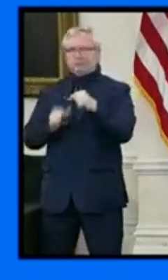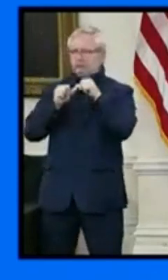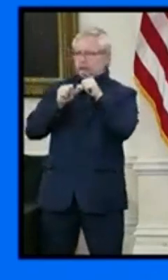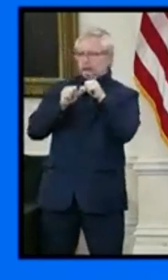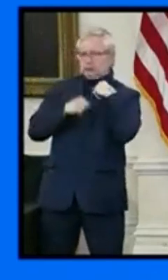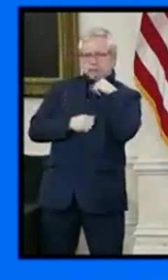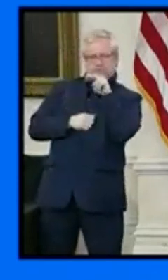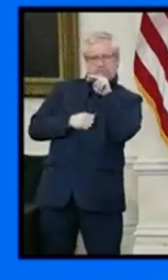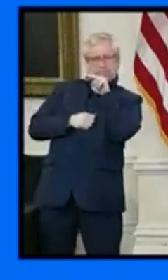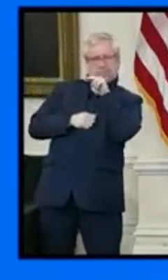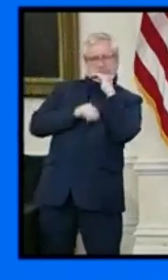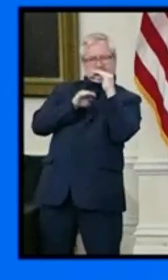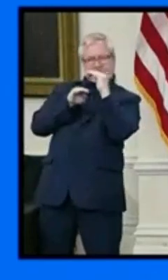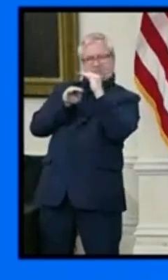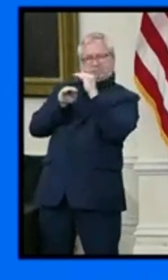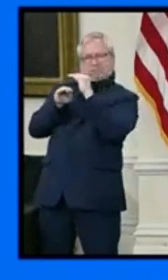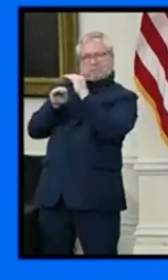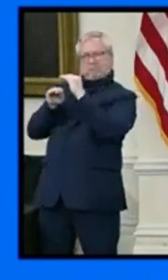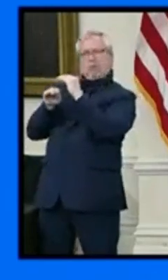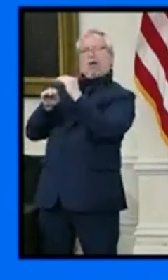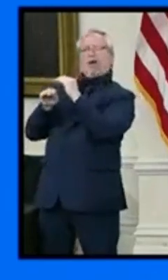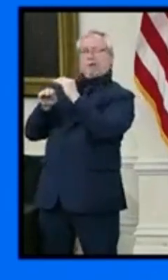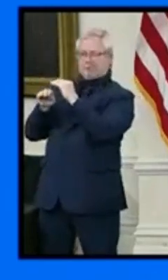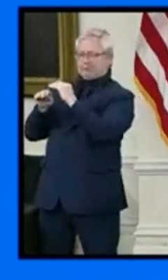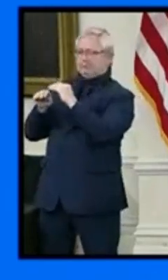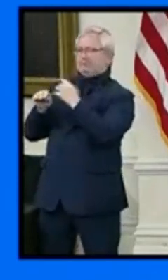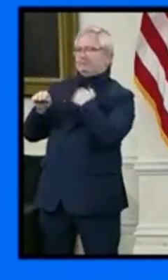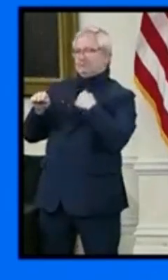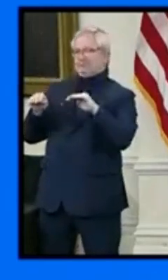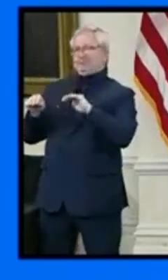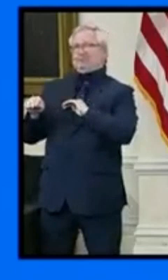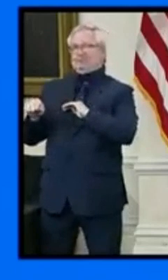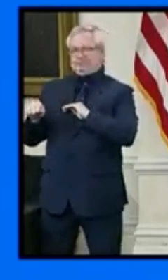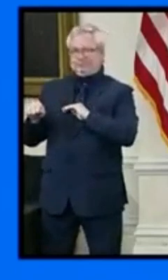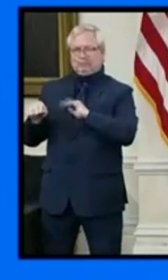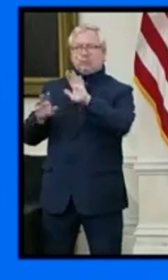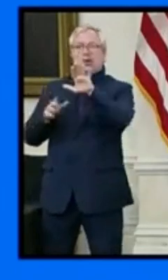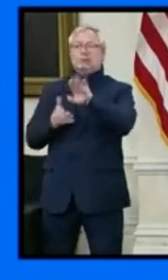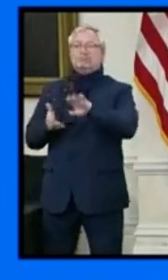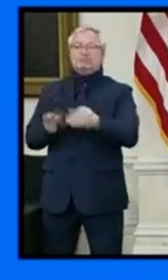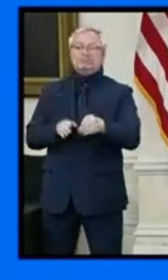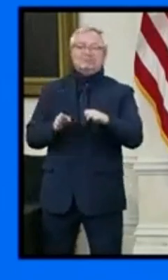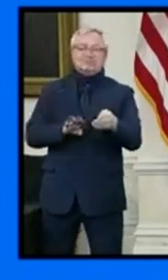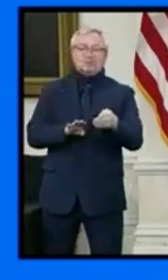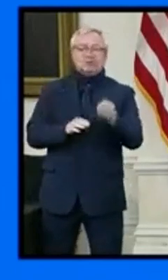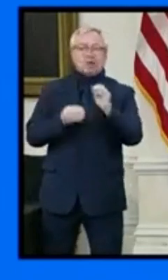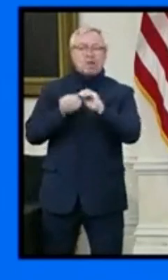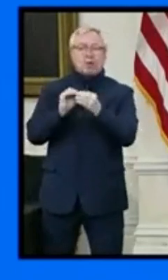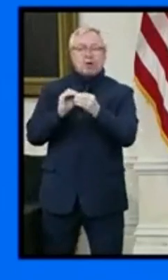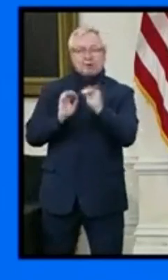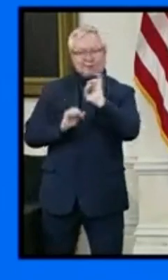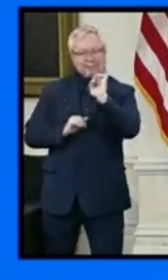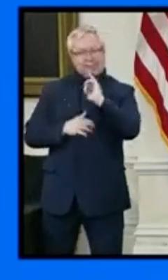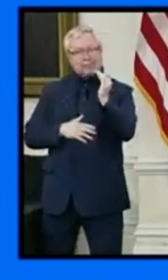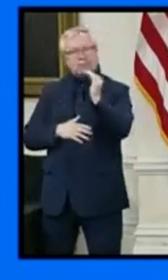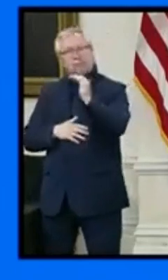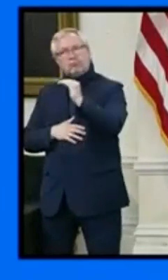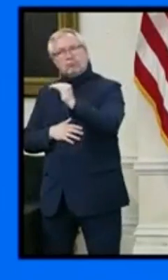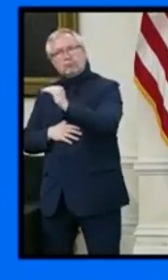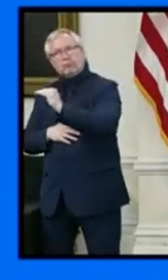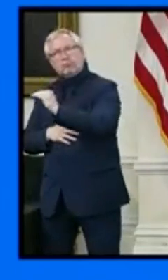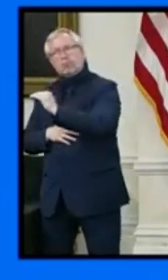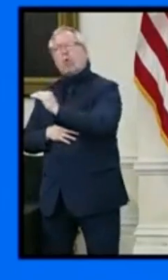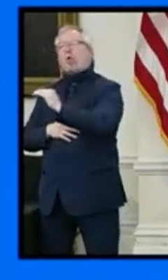14 days. The rate of new deaths is also trending downward. This allows us to